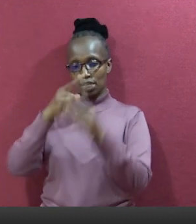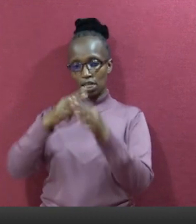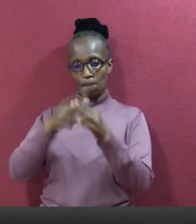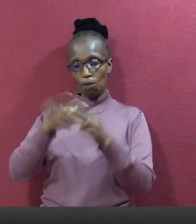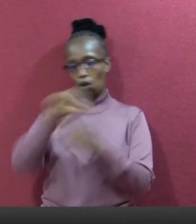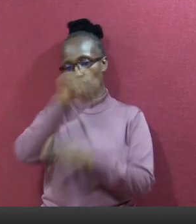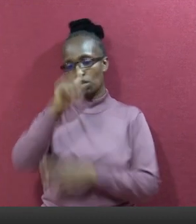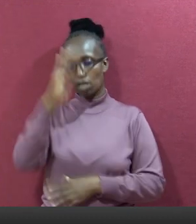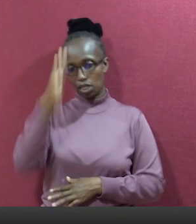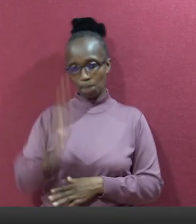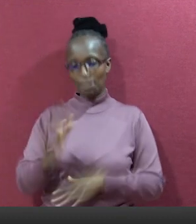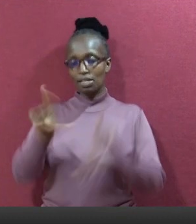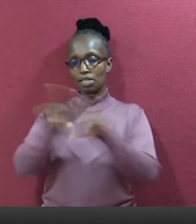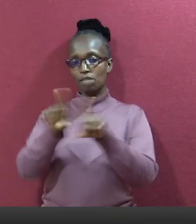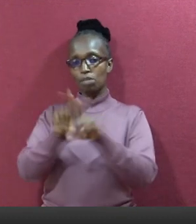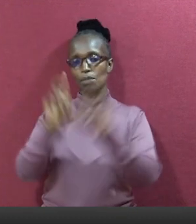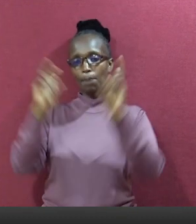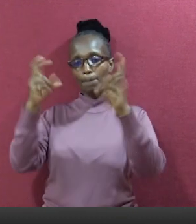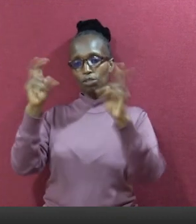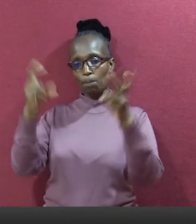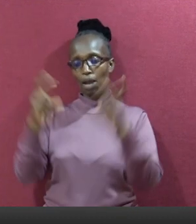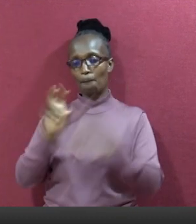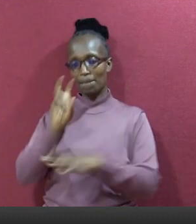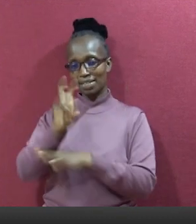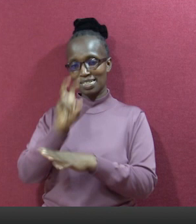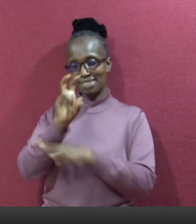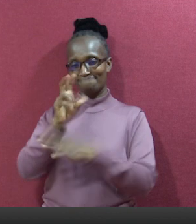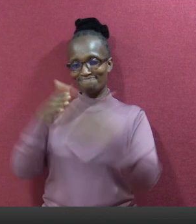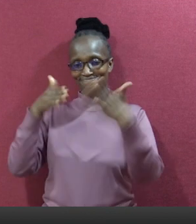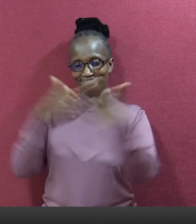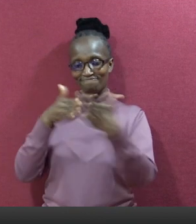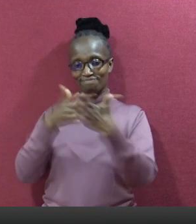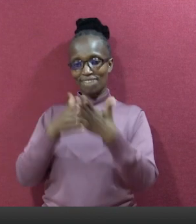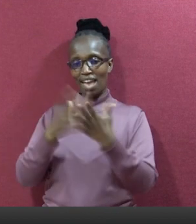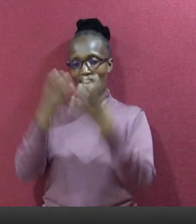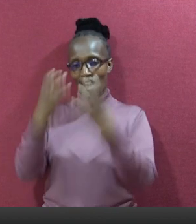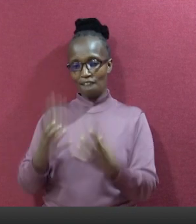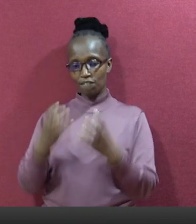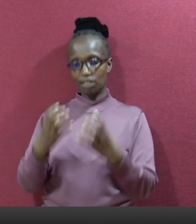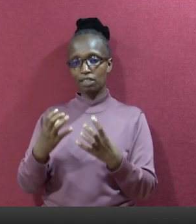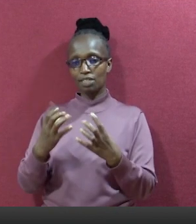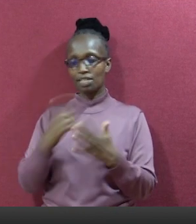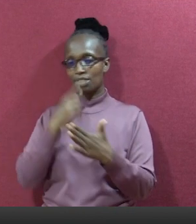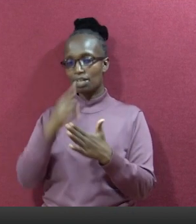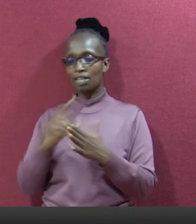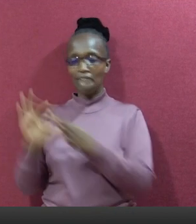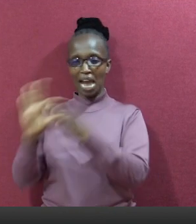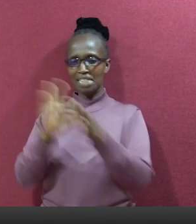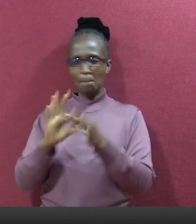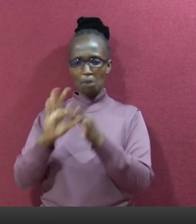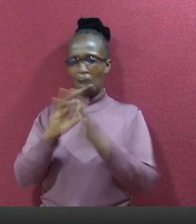as soon as I make a decision. Mwondo kuhu umeonekana kupingwa vikali na Sabina kisema mungano wazimio